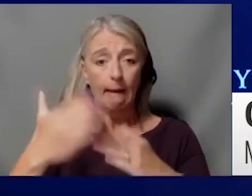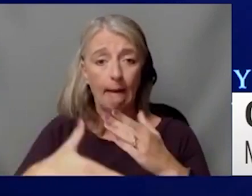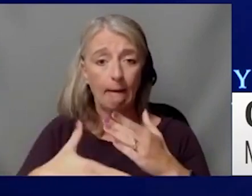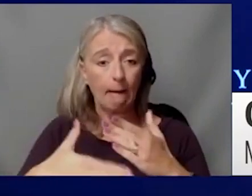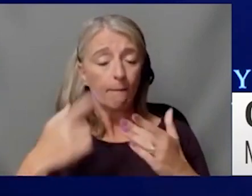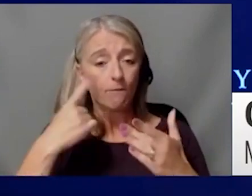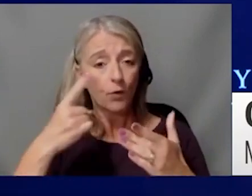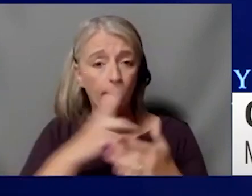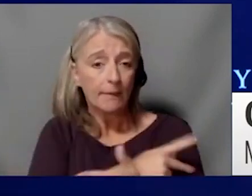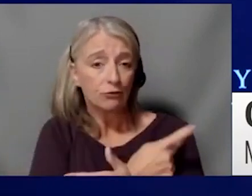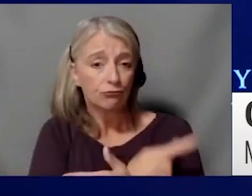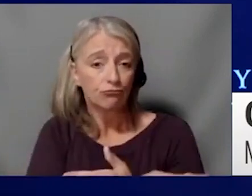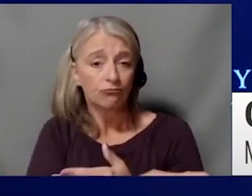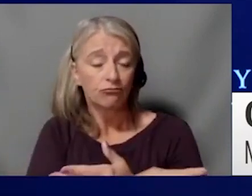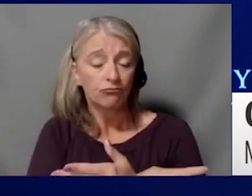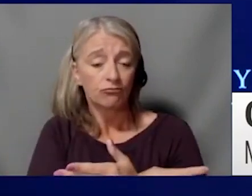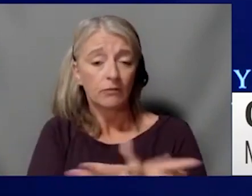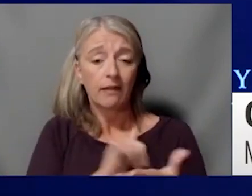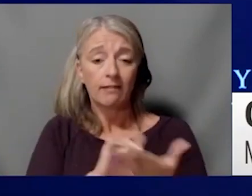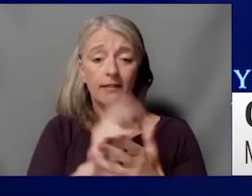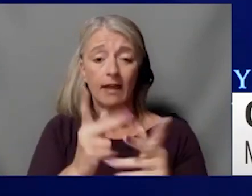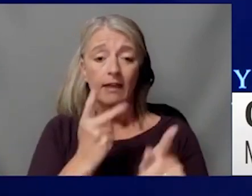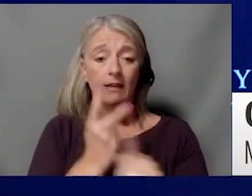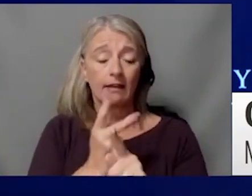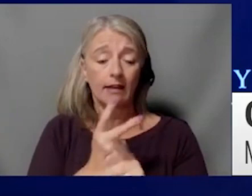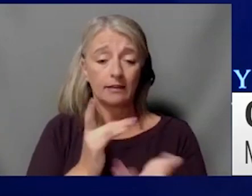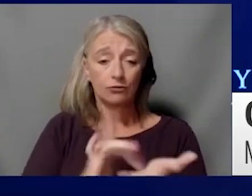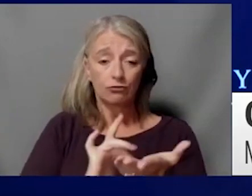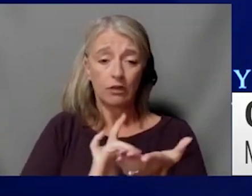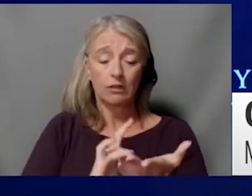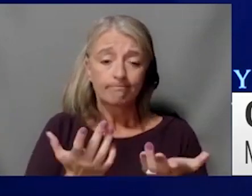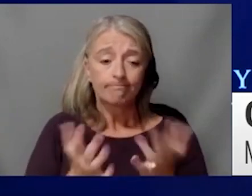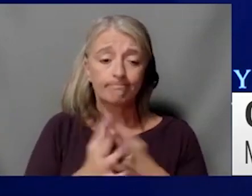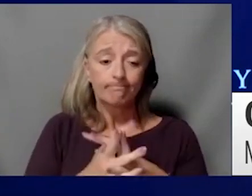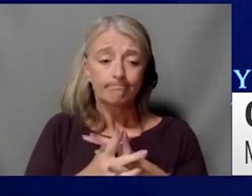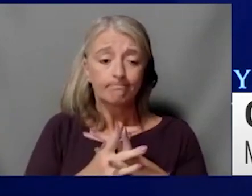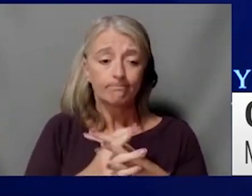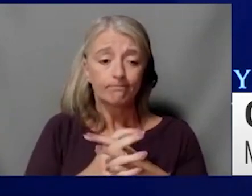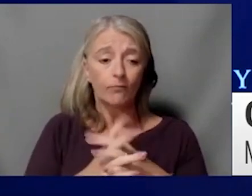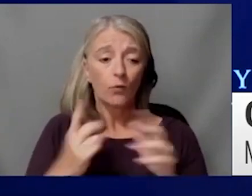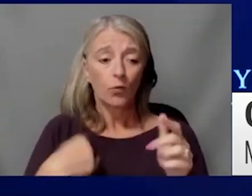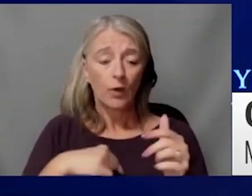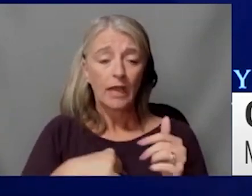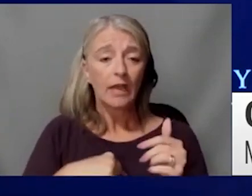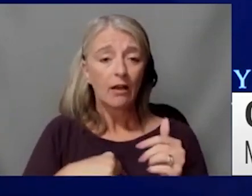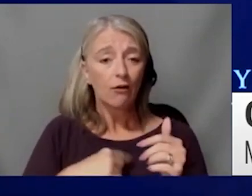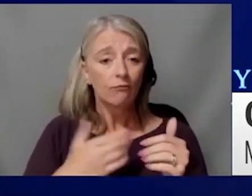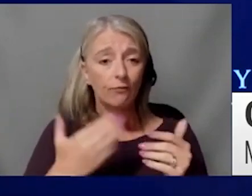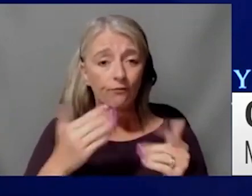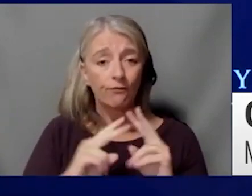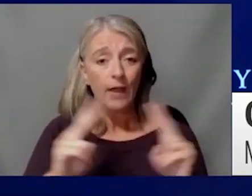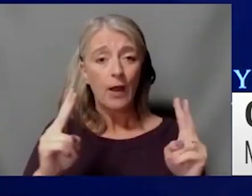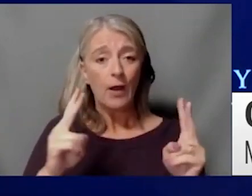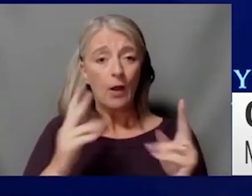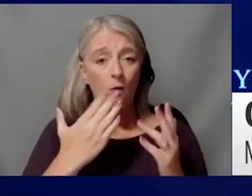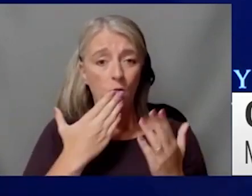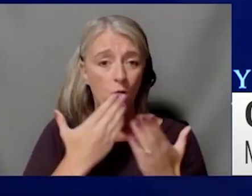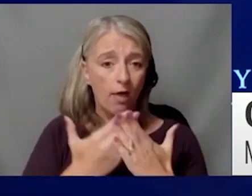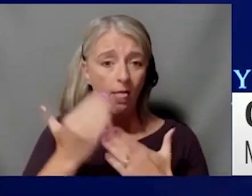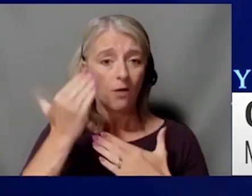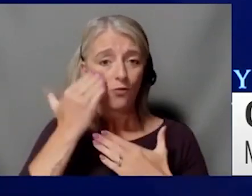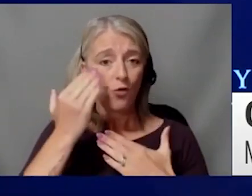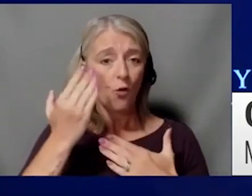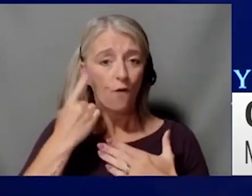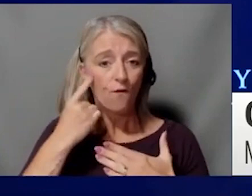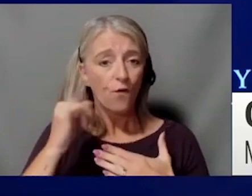repurposing is something which, you know, we're very well known for at KU Cancer Center. In fact, Scott Weir,